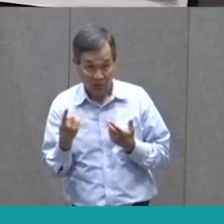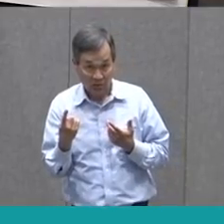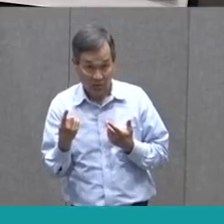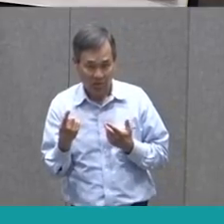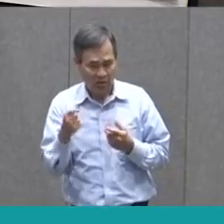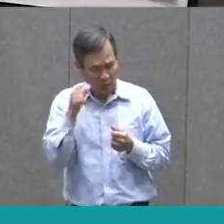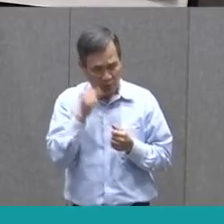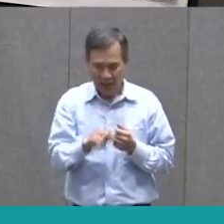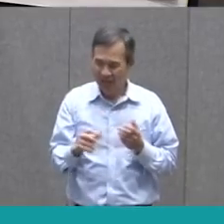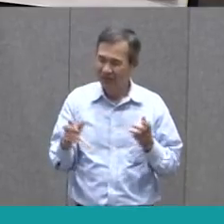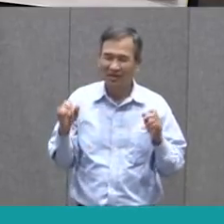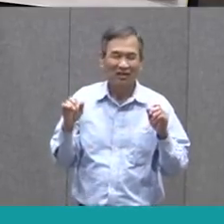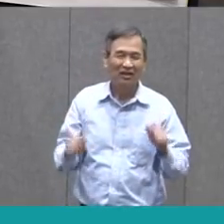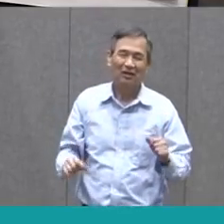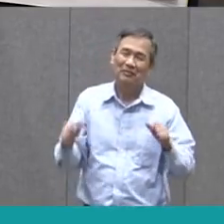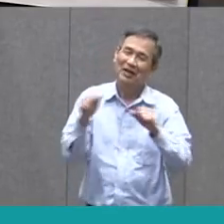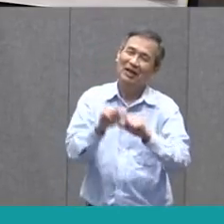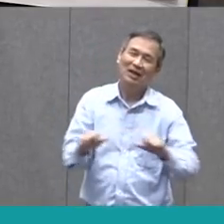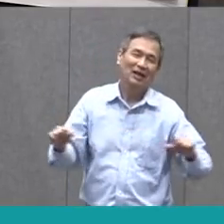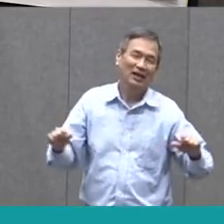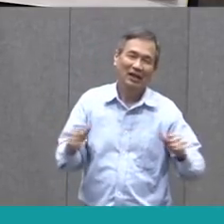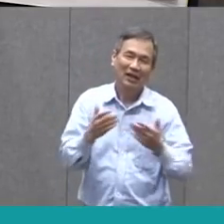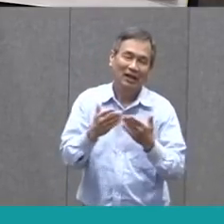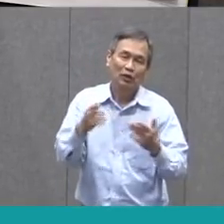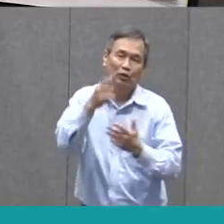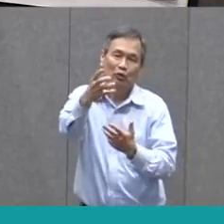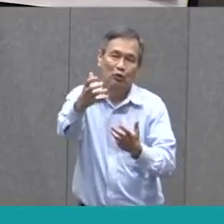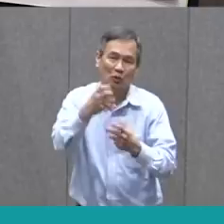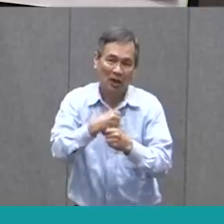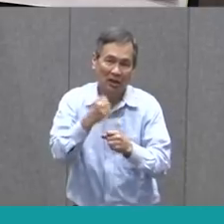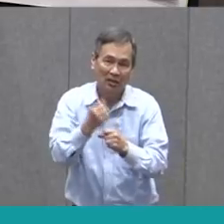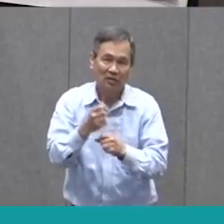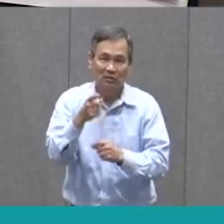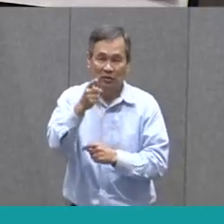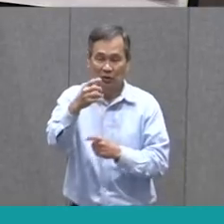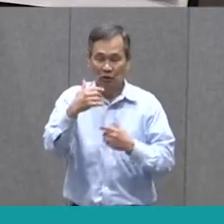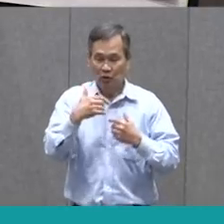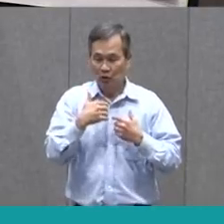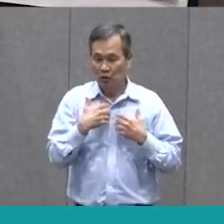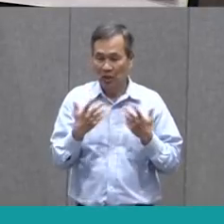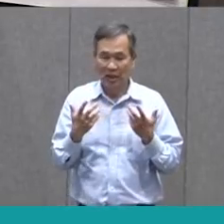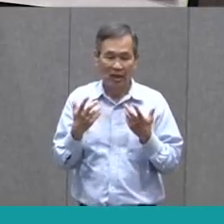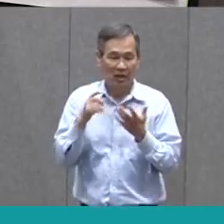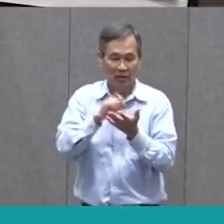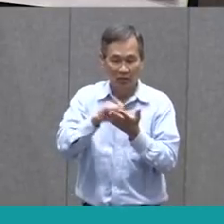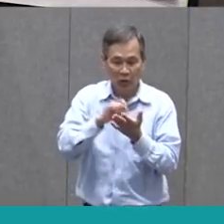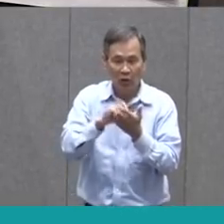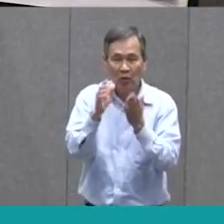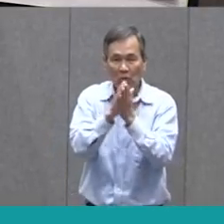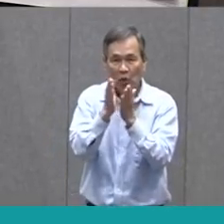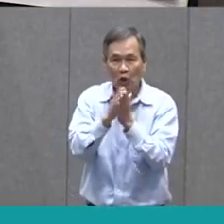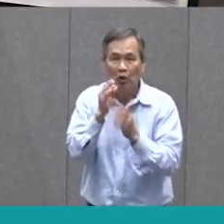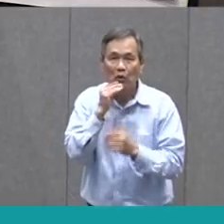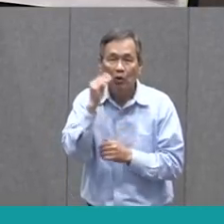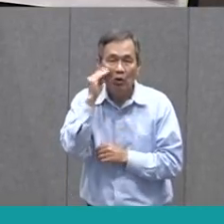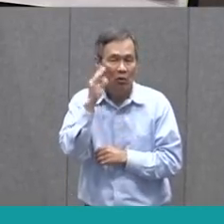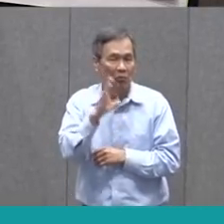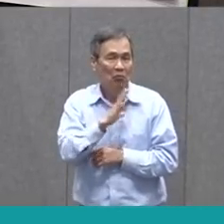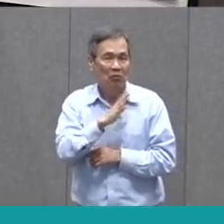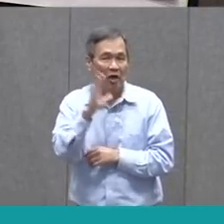writing journals can be anything you want to create. So if you have a composition book at home, that's perfect.